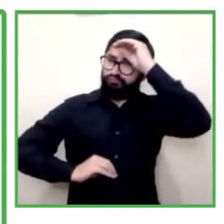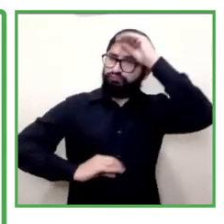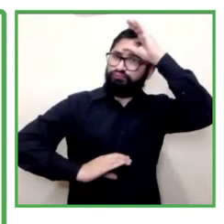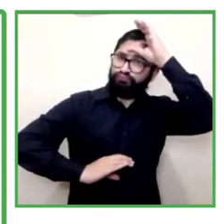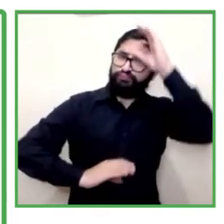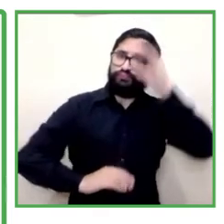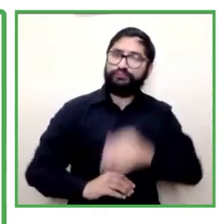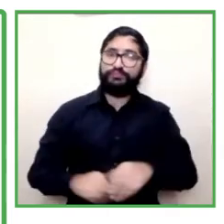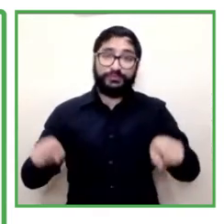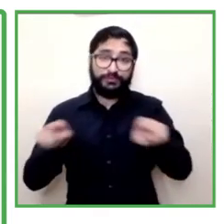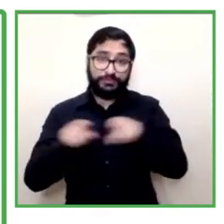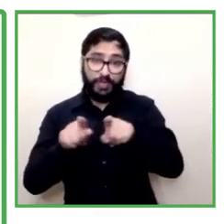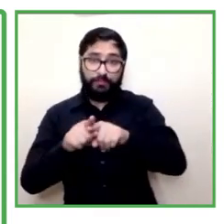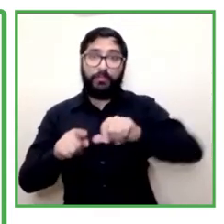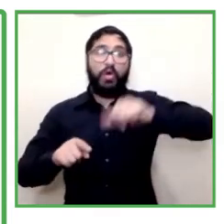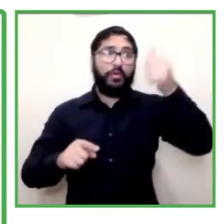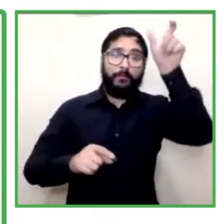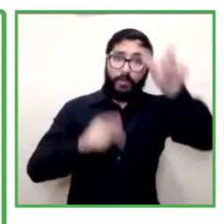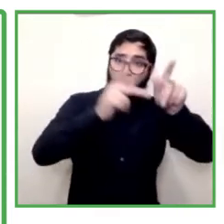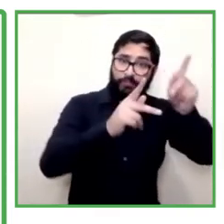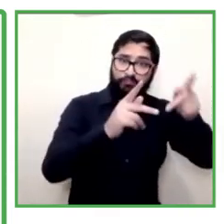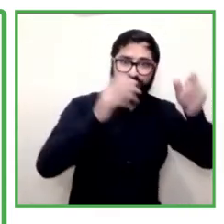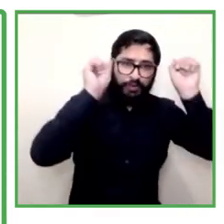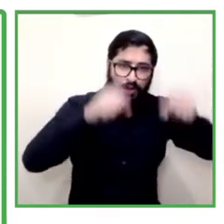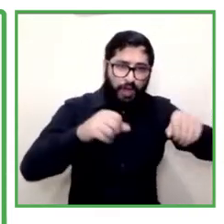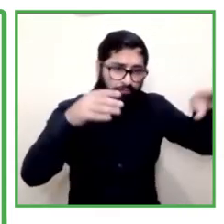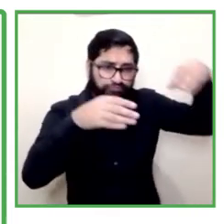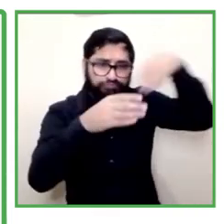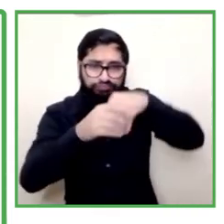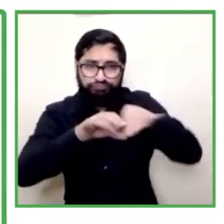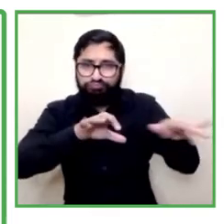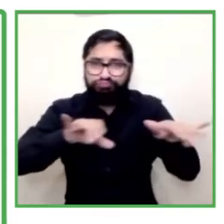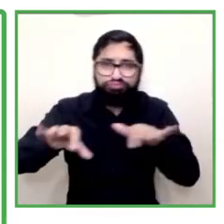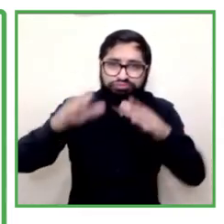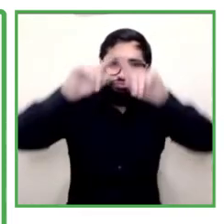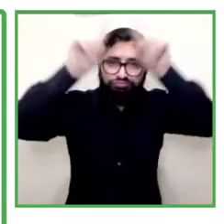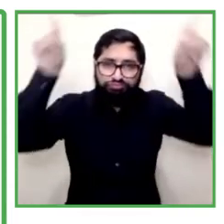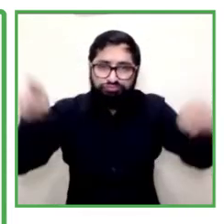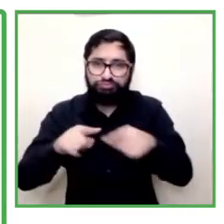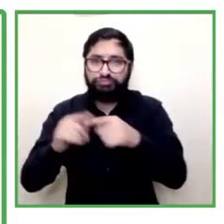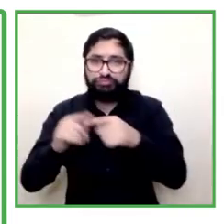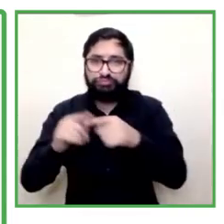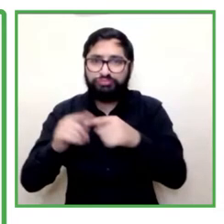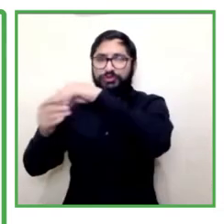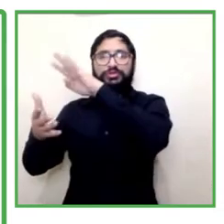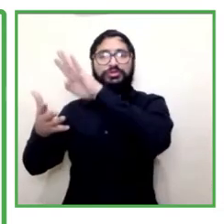have platforms we have tutorial videos of sign language